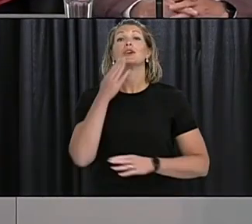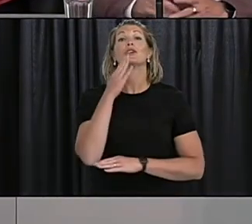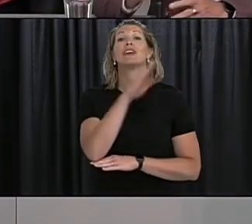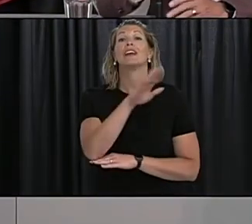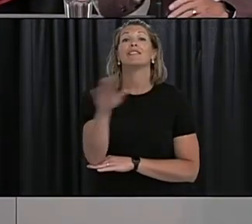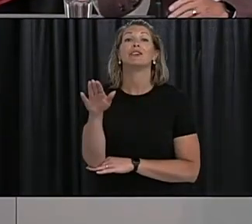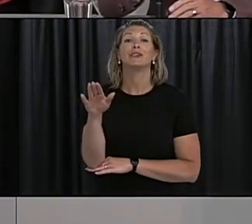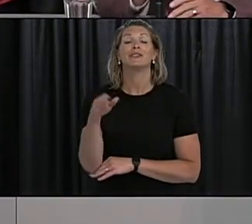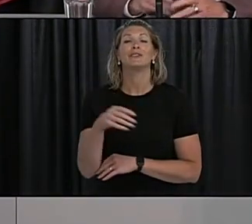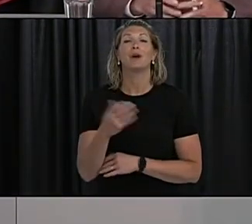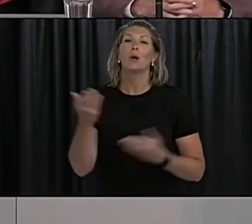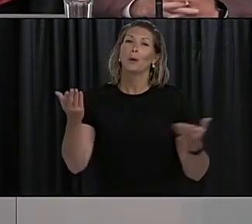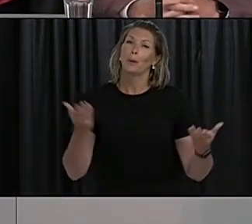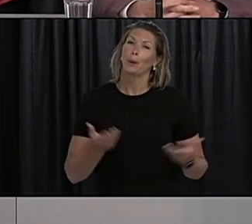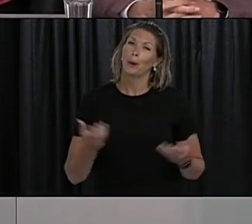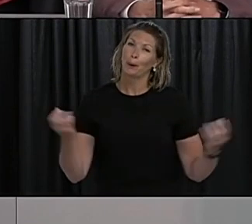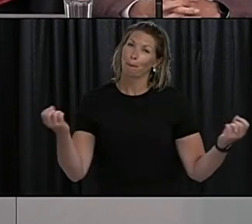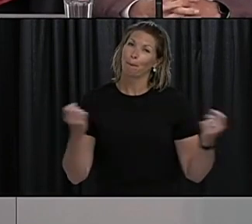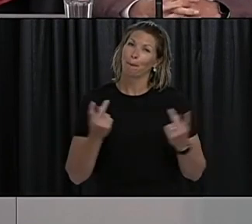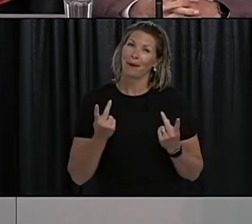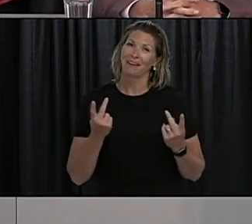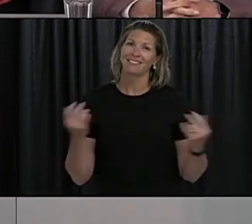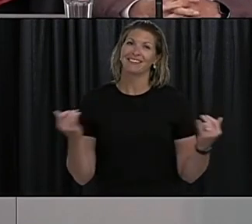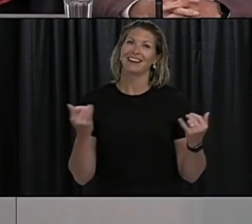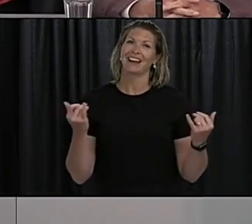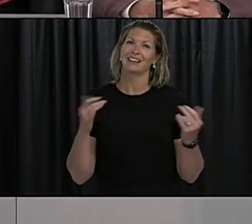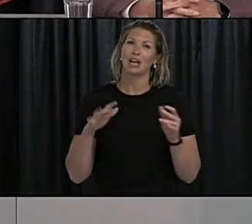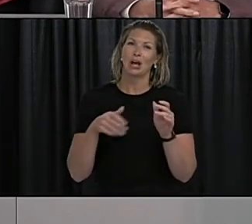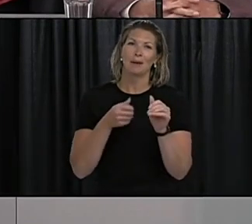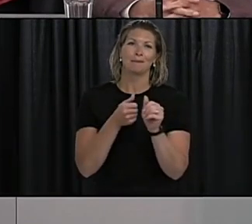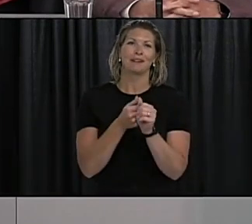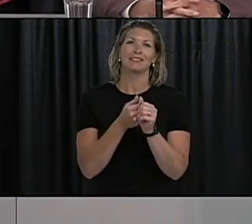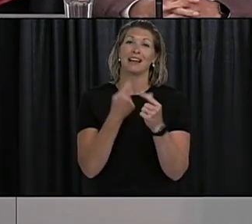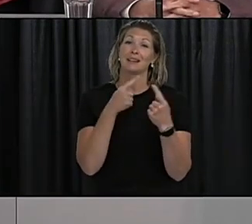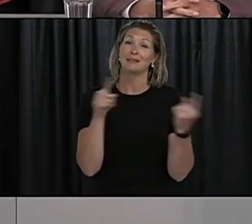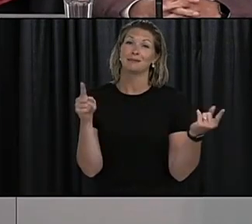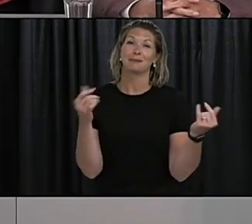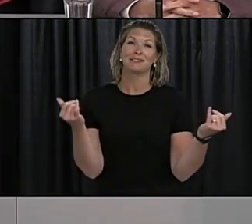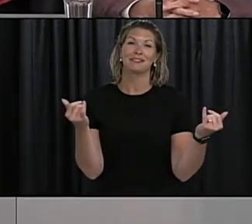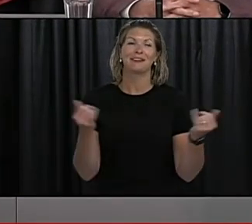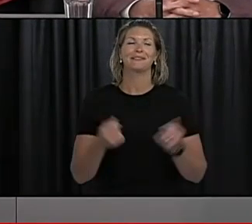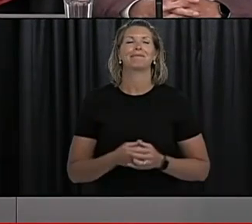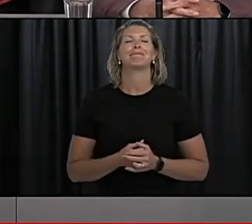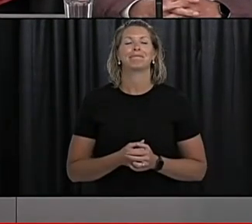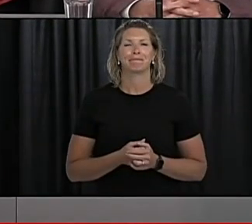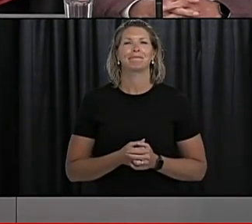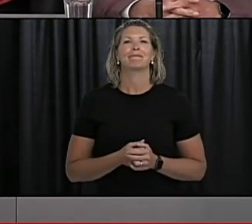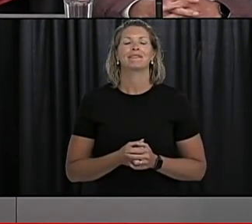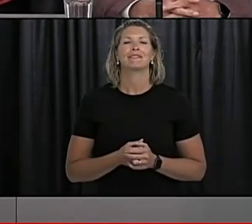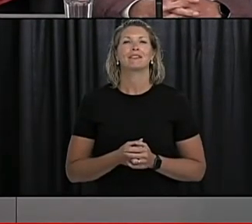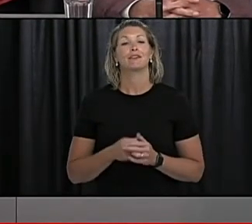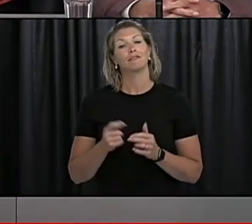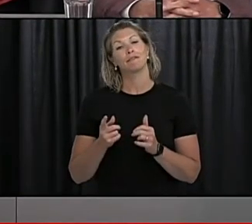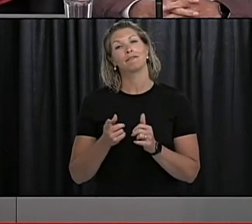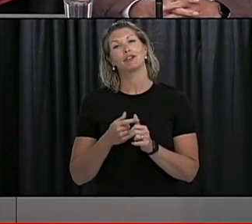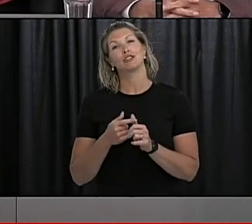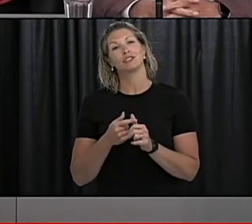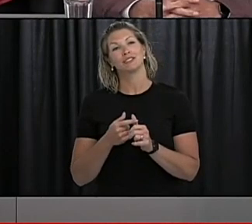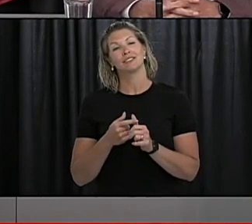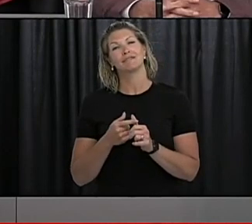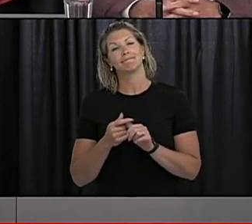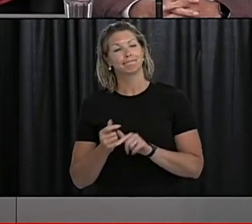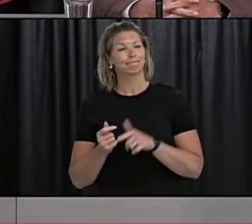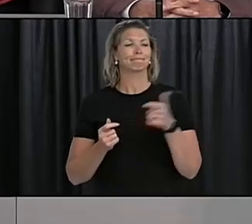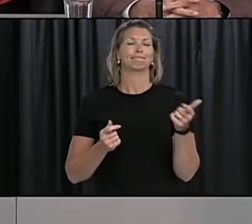Good and welcome back to today's update. We will begin today's update by asking